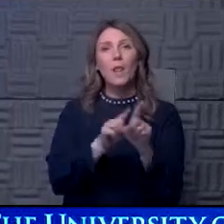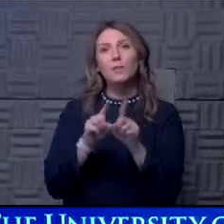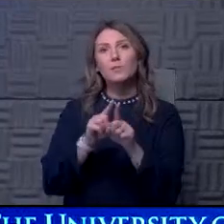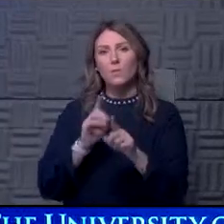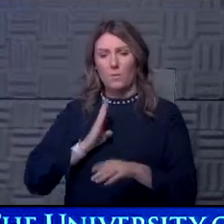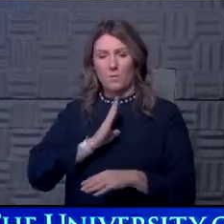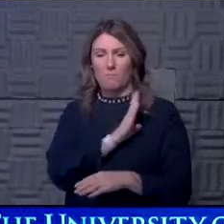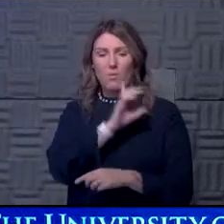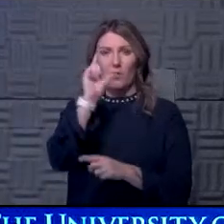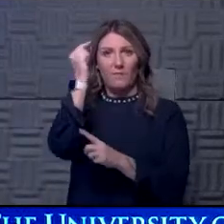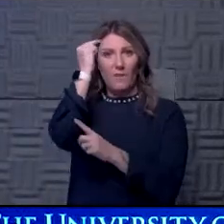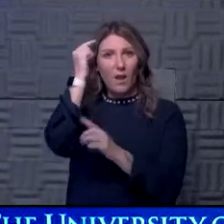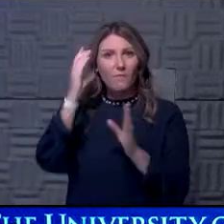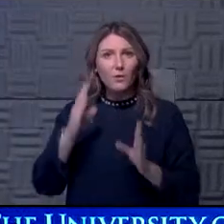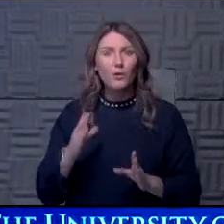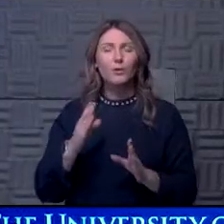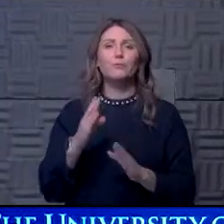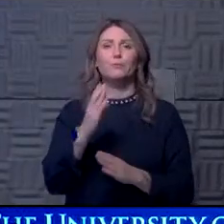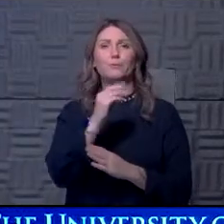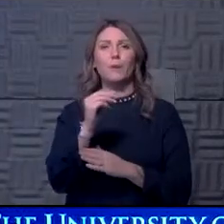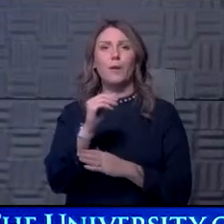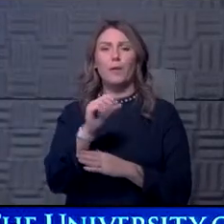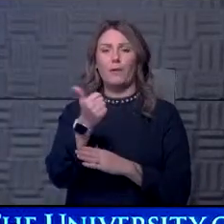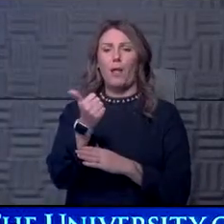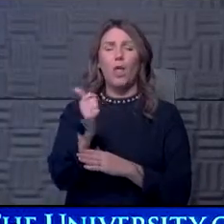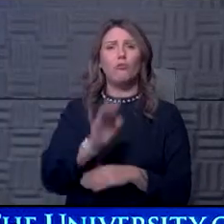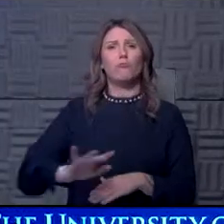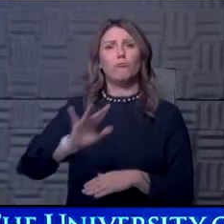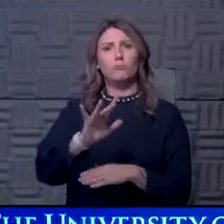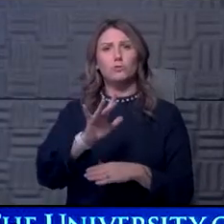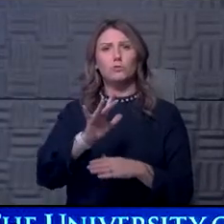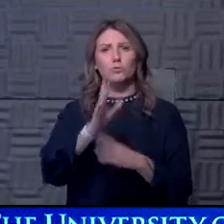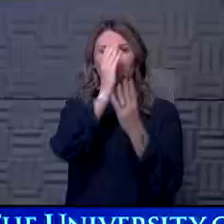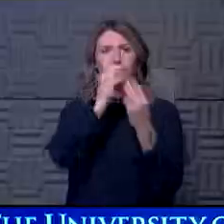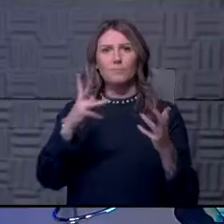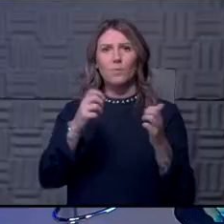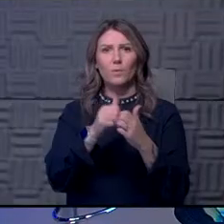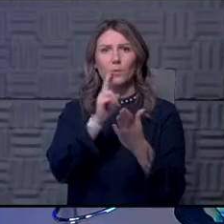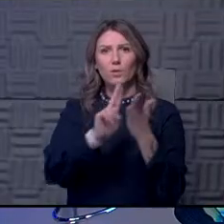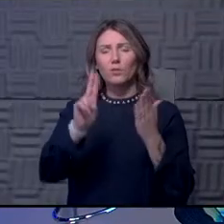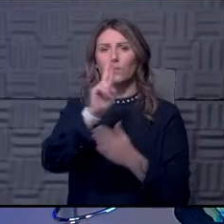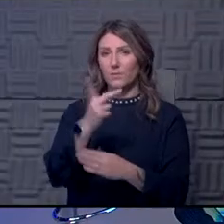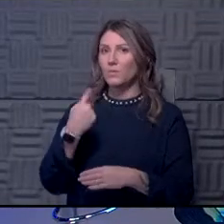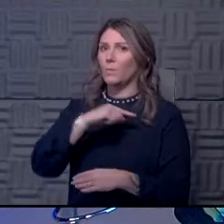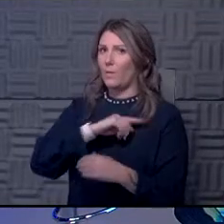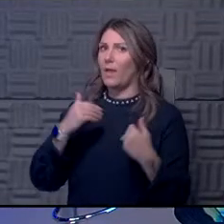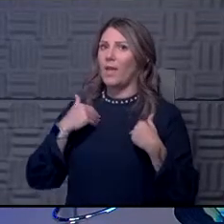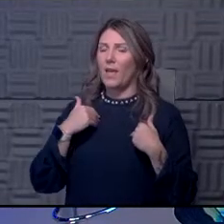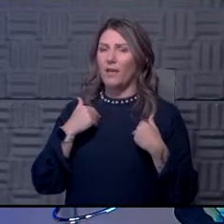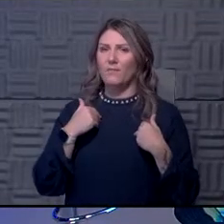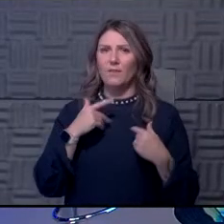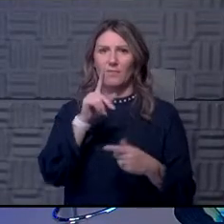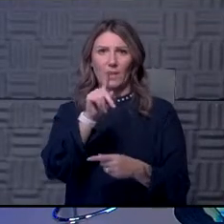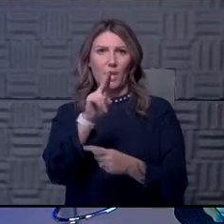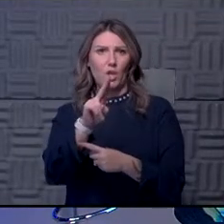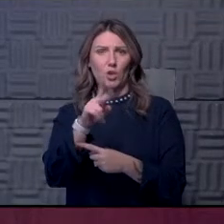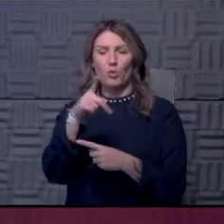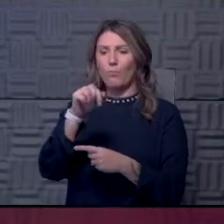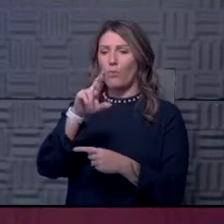of governors, uh, other, other areas, uh, to share with other universities. We have, and, and actually if you go to KU protect, uh,